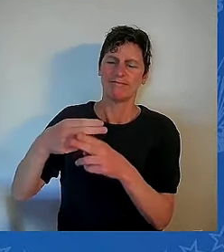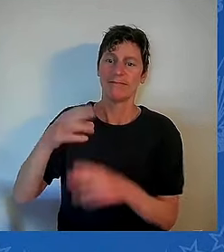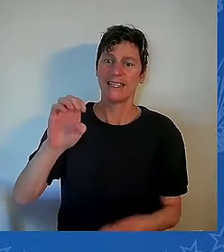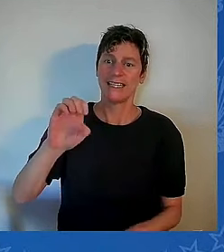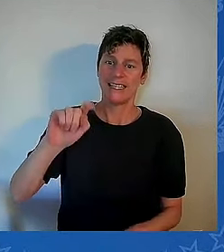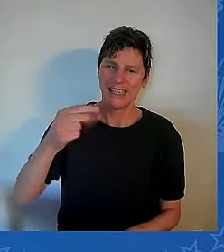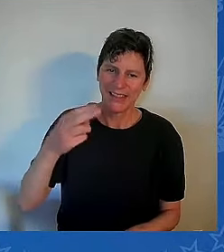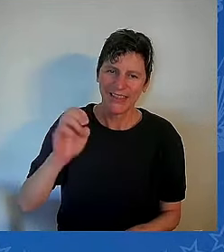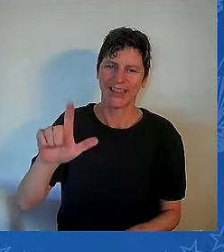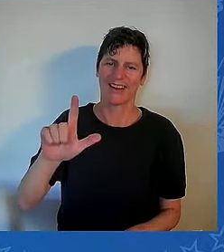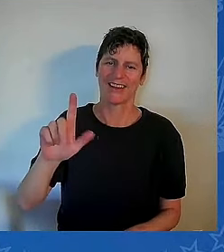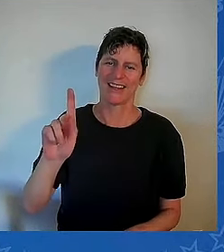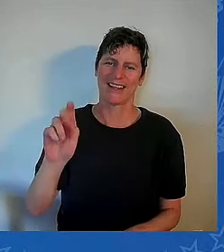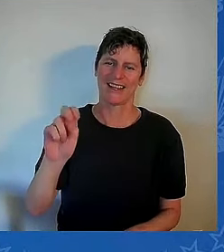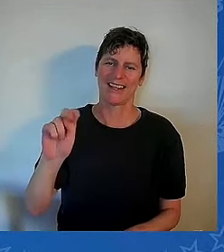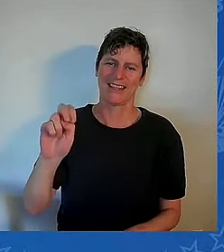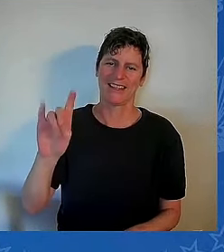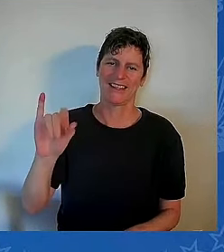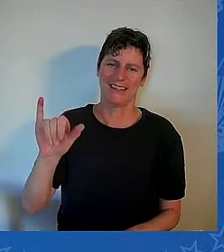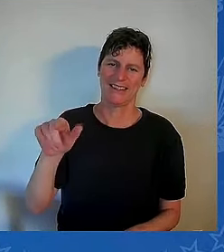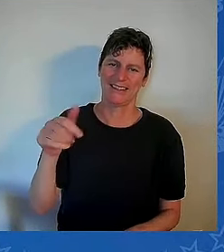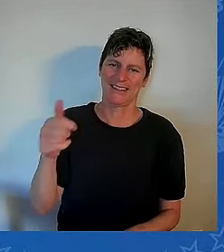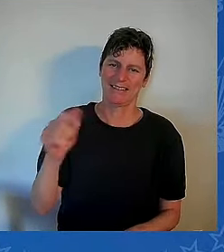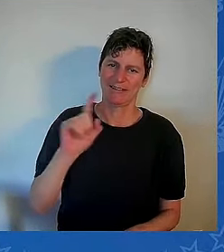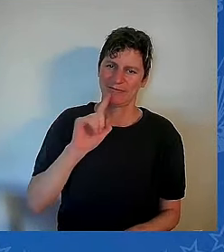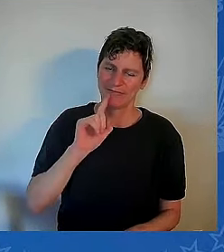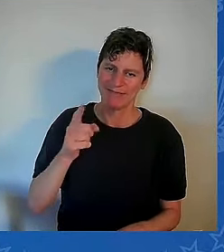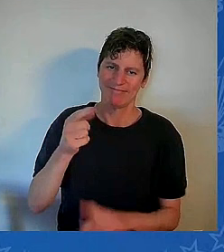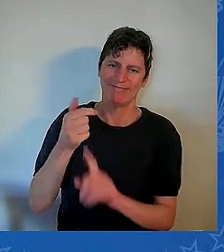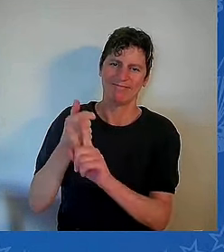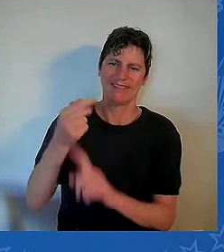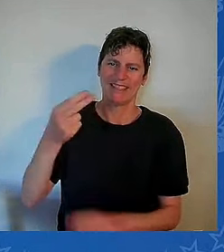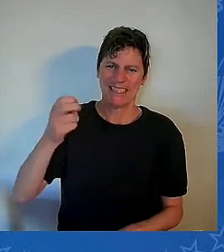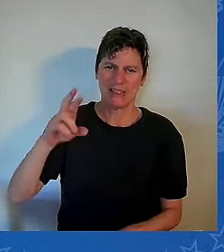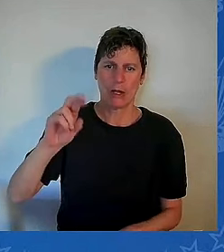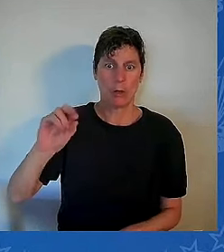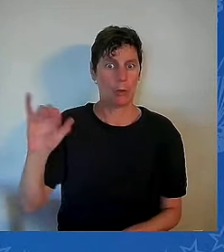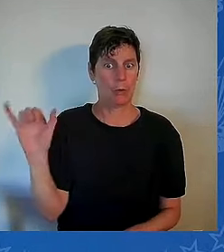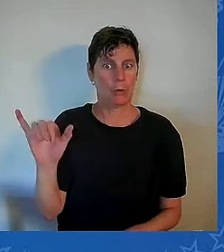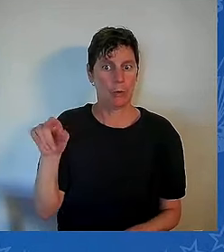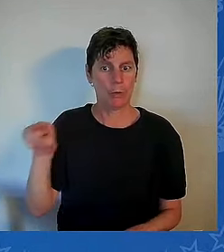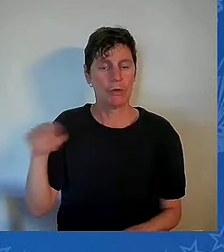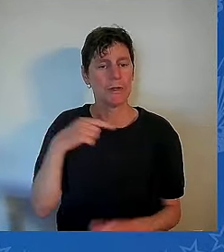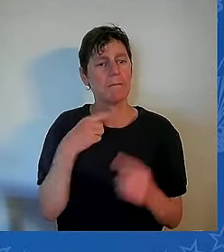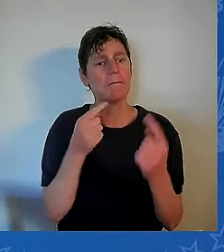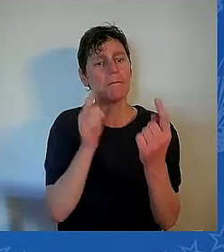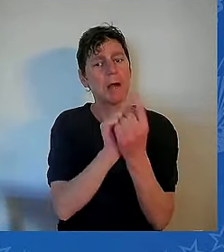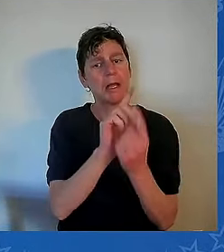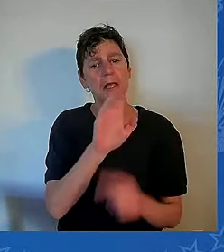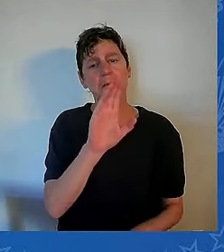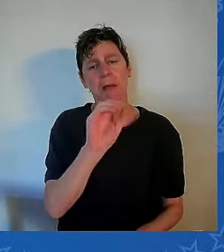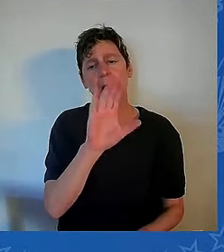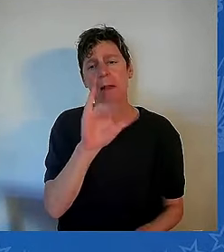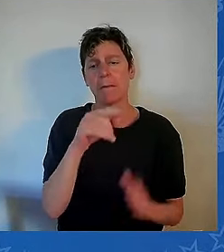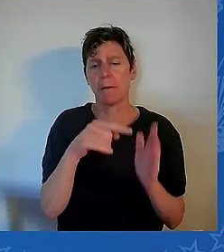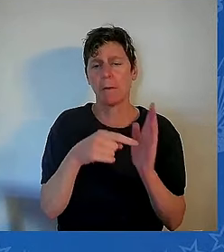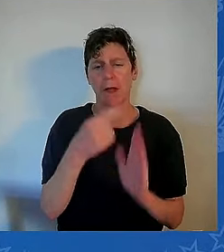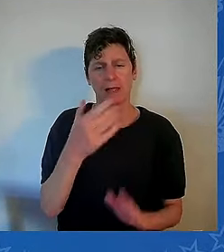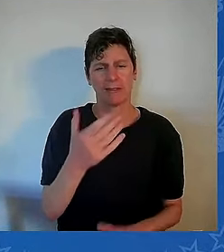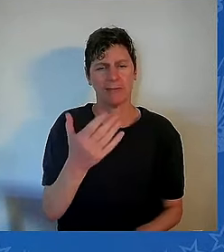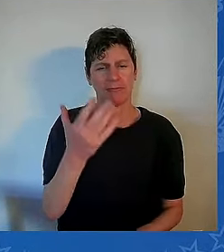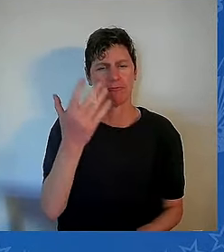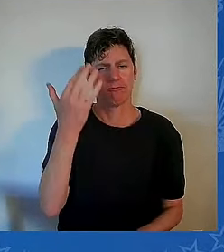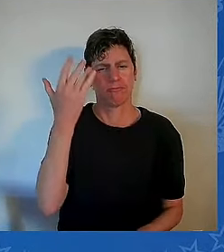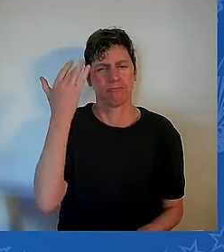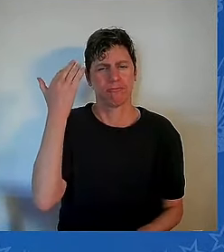Syracuse Law School and he was campaigning. But I just, I admired him so damn much. I've told John Kerry